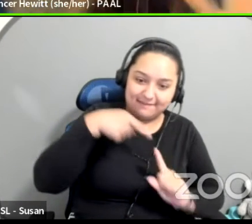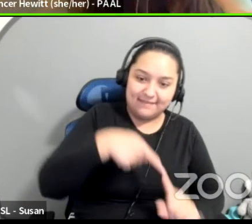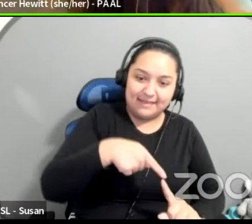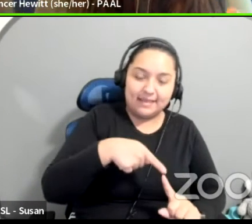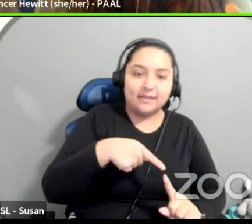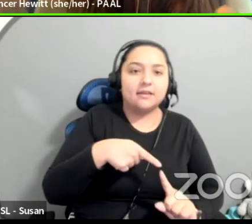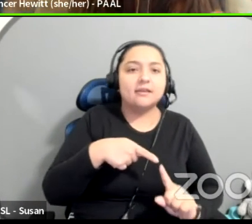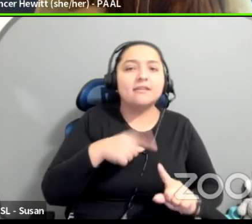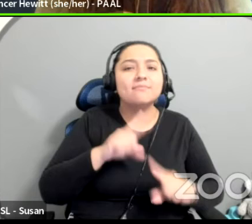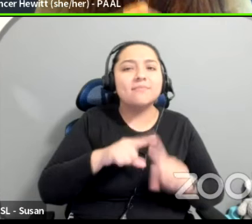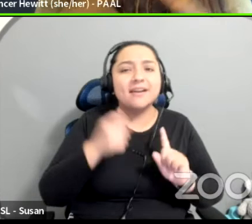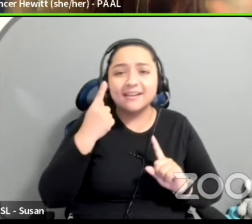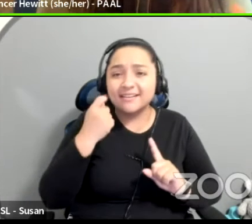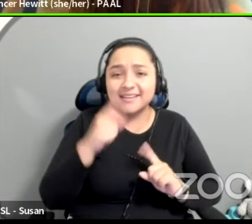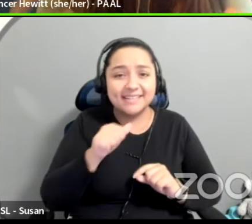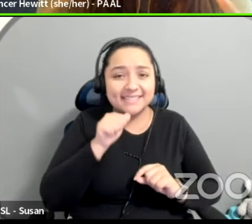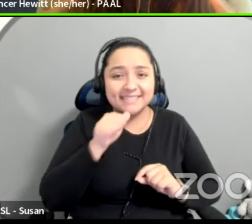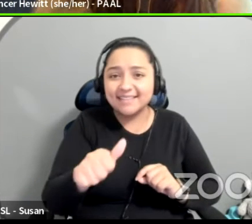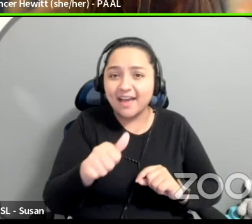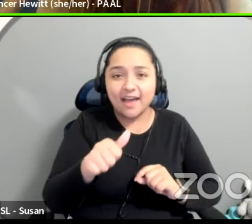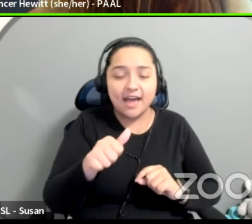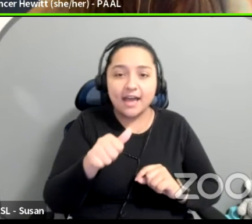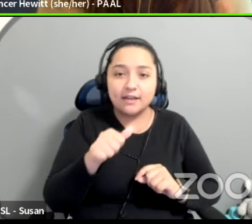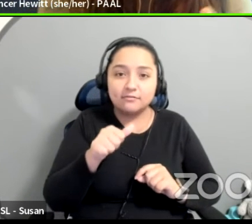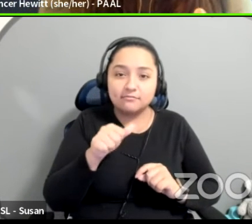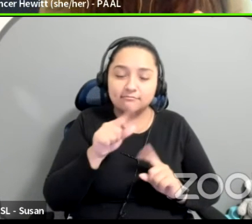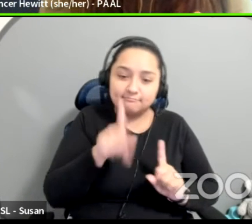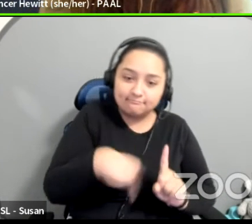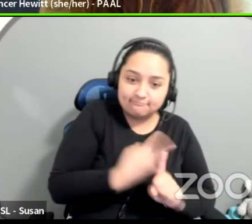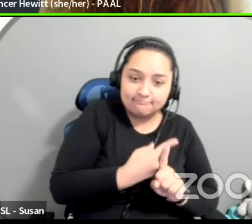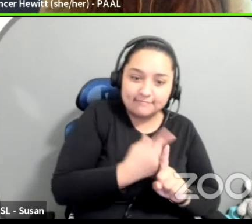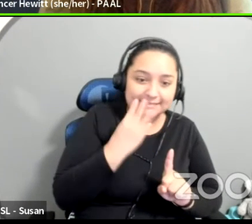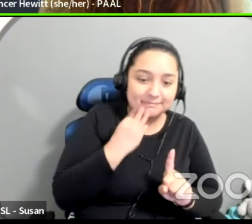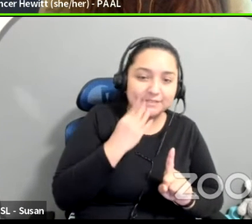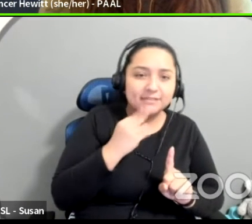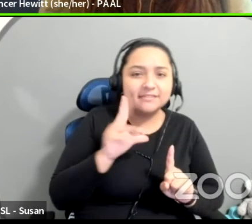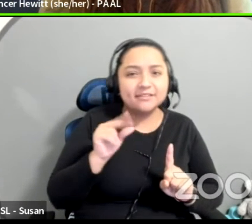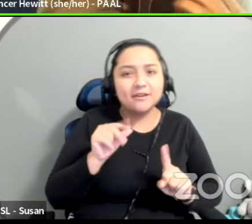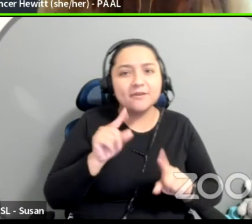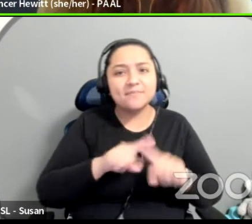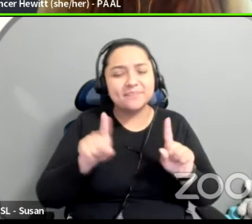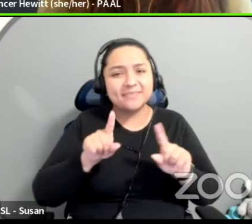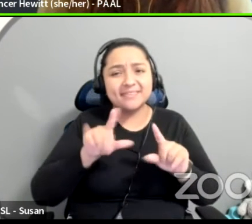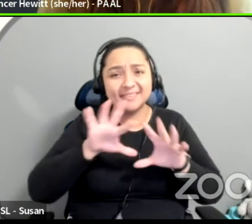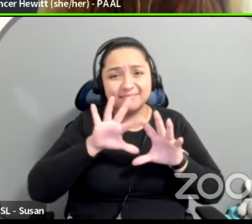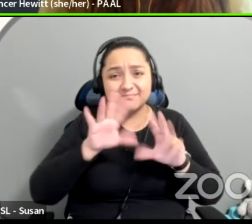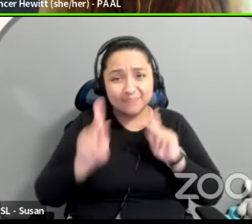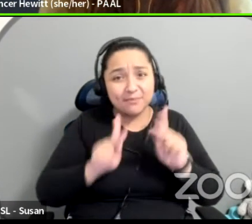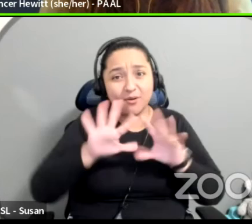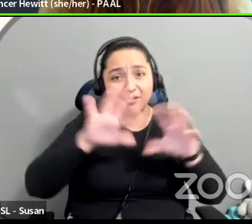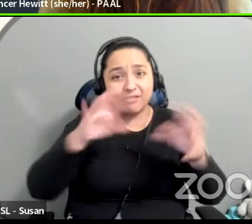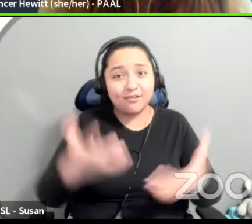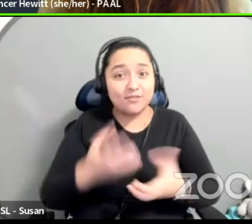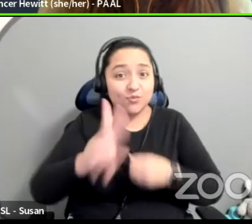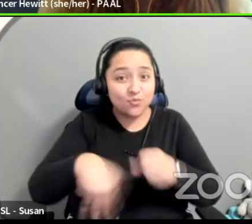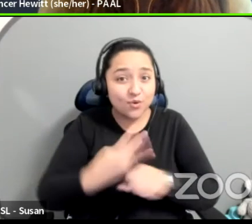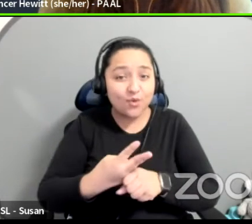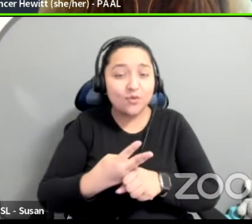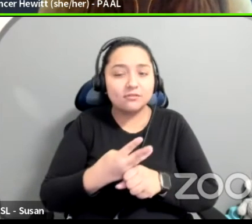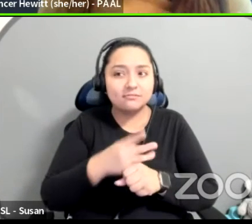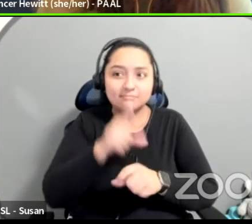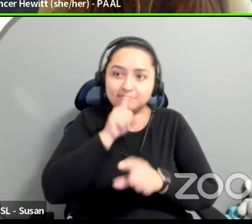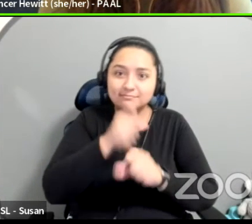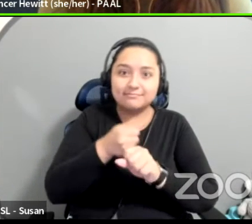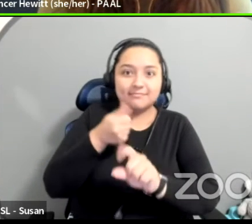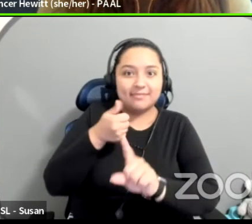It's actually not the global experience of having family responsibilities is, um, so relevant in the conversation because